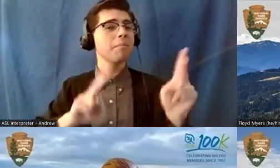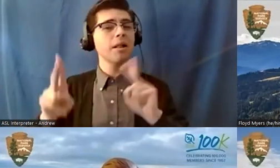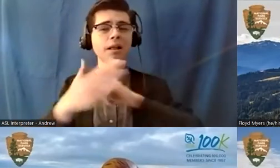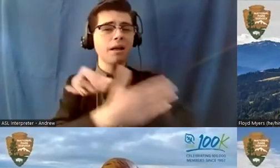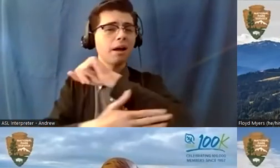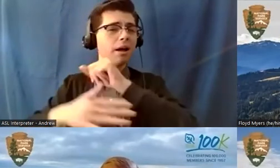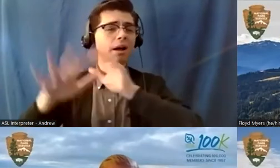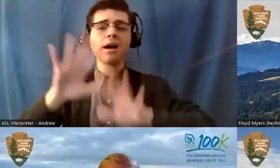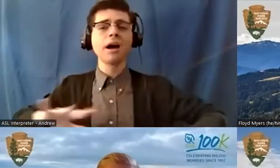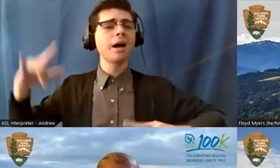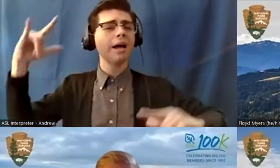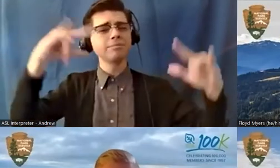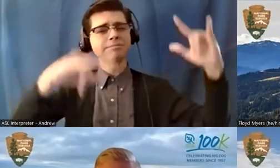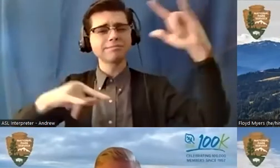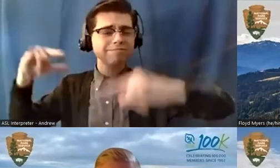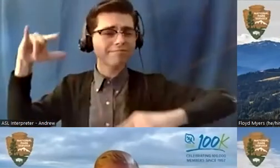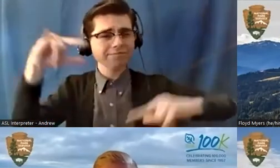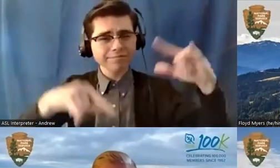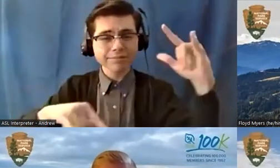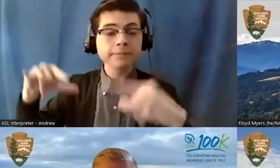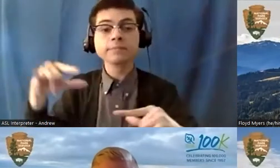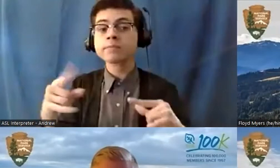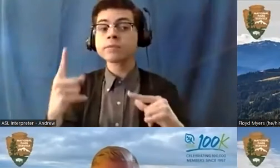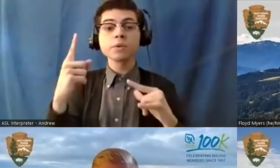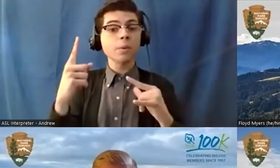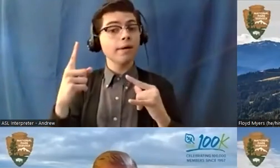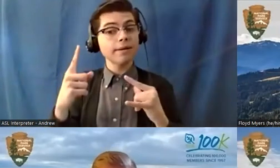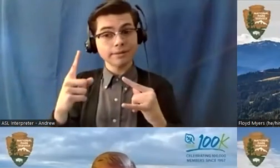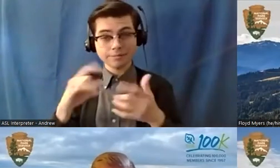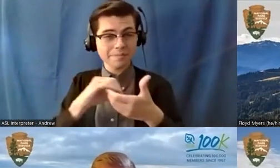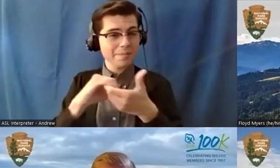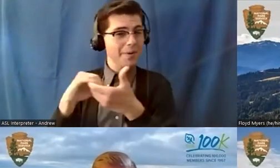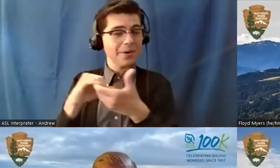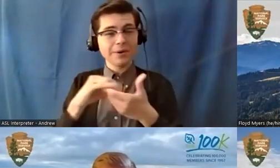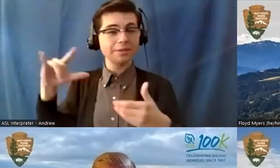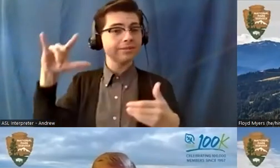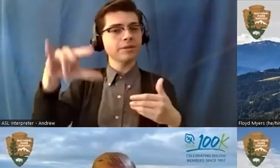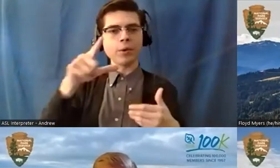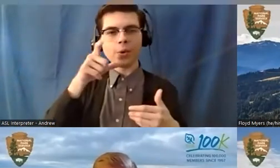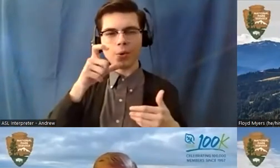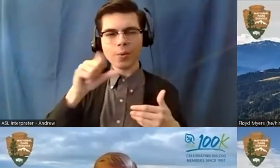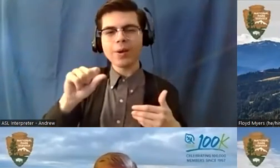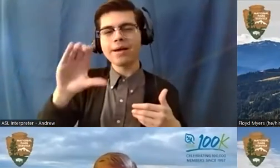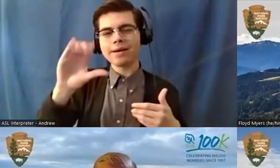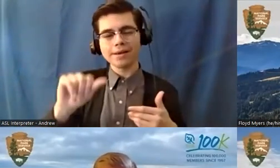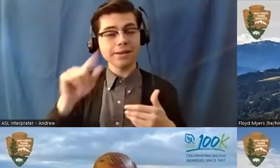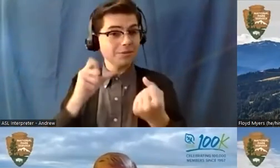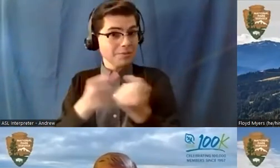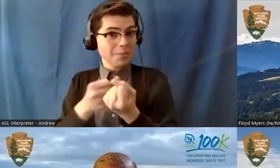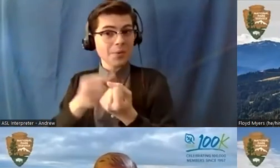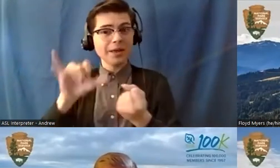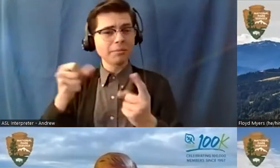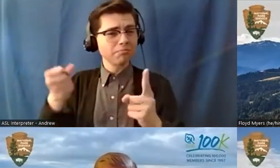organizations and partners that came in to help with this uh this disaster and to me and for